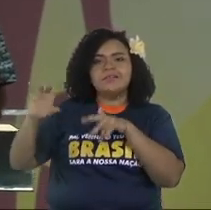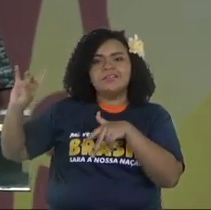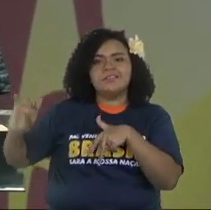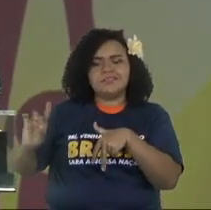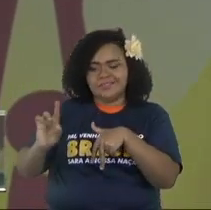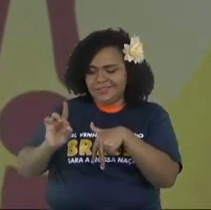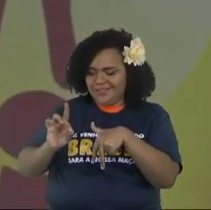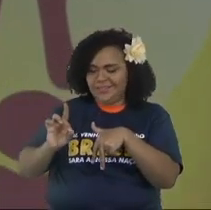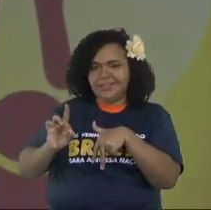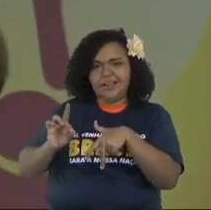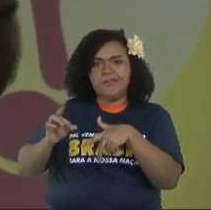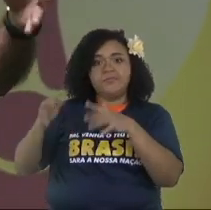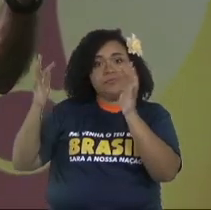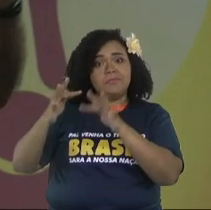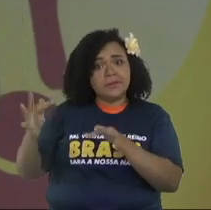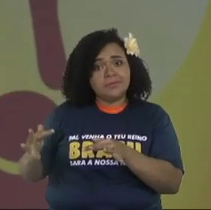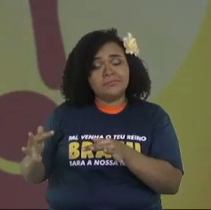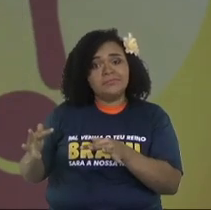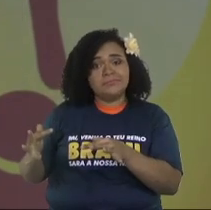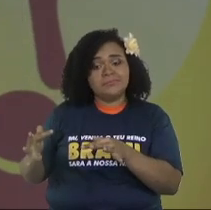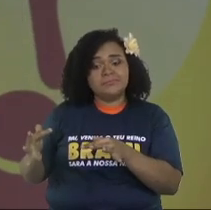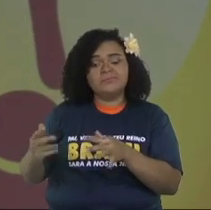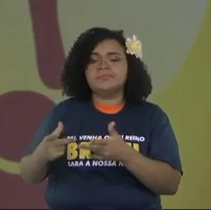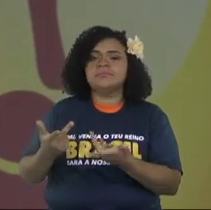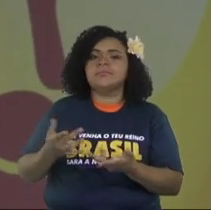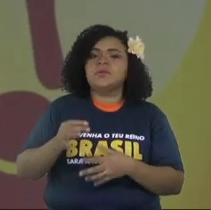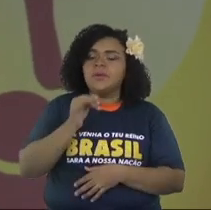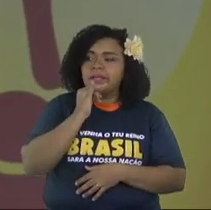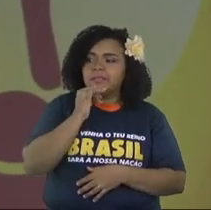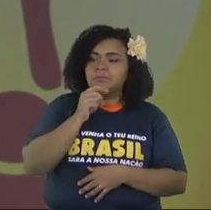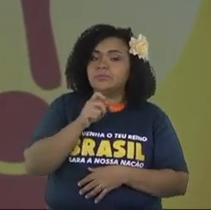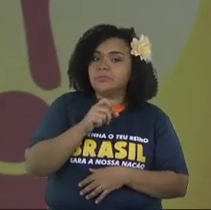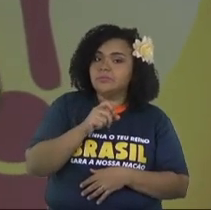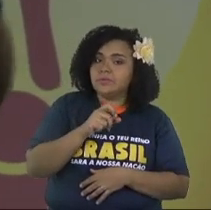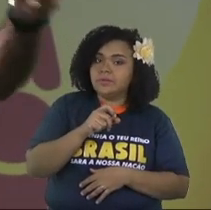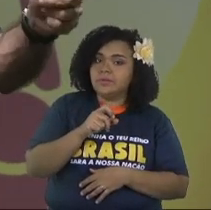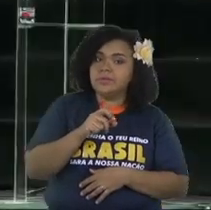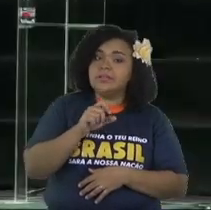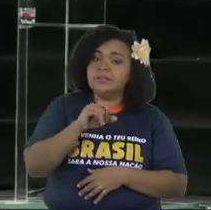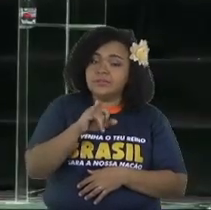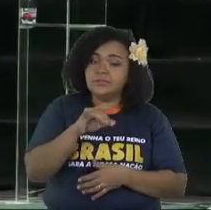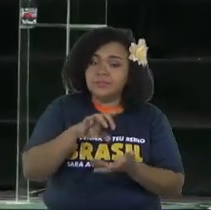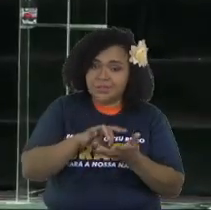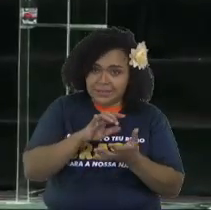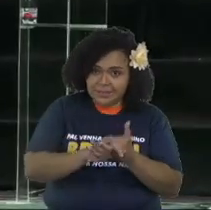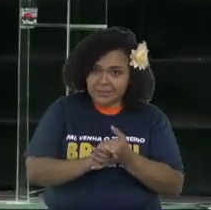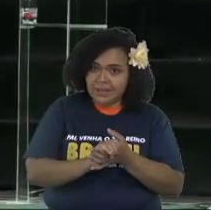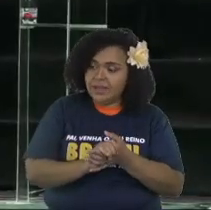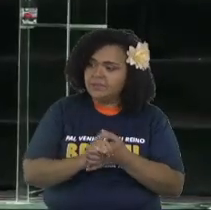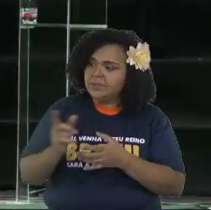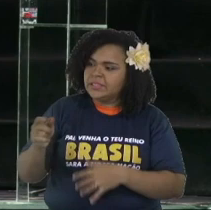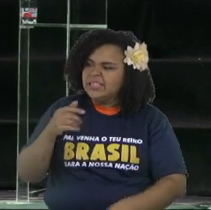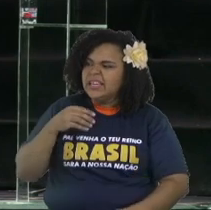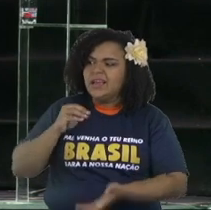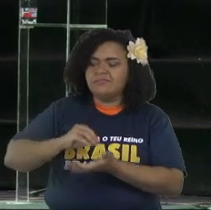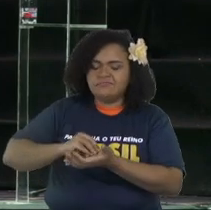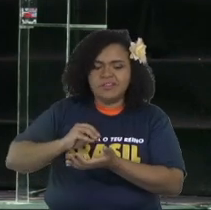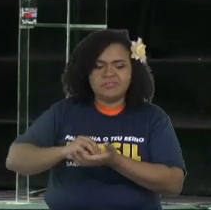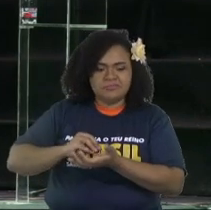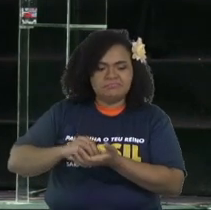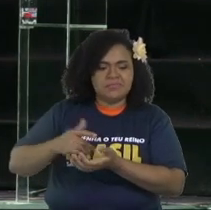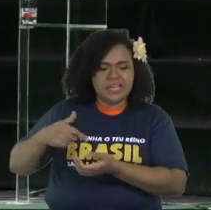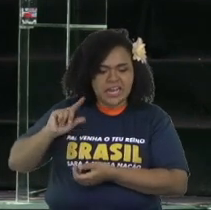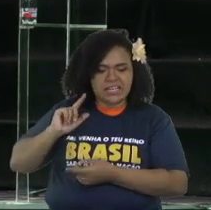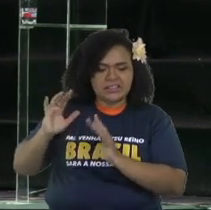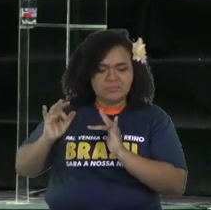because you don't rejoice yourself in her you know why you don't rejoice yourself in her because you don't invest